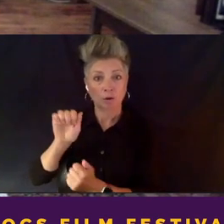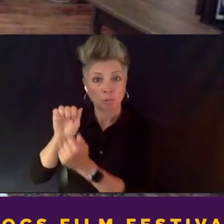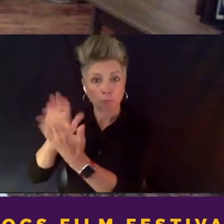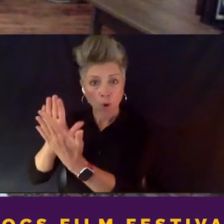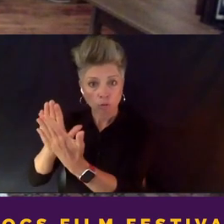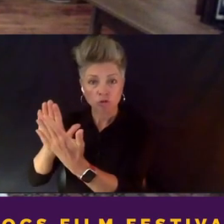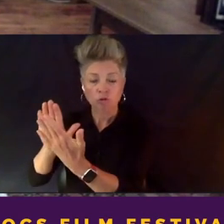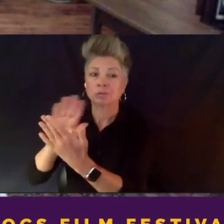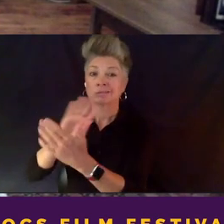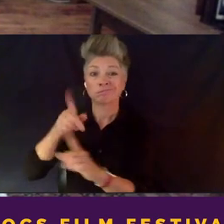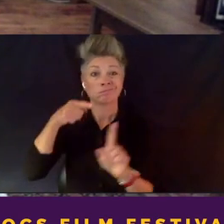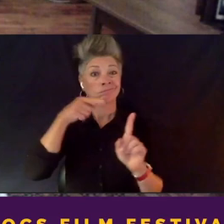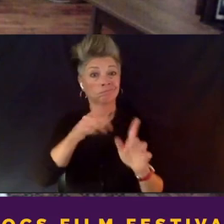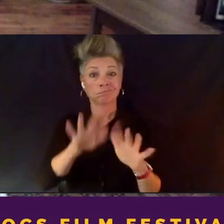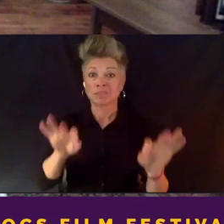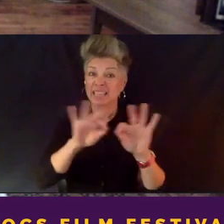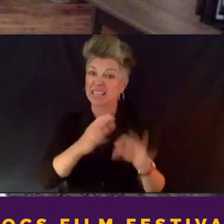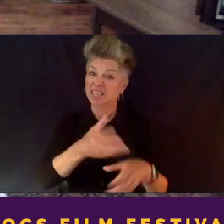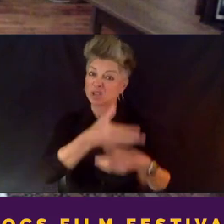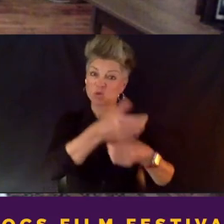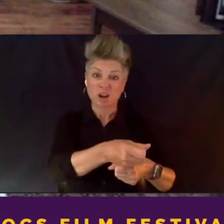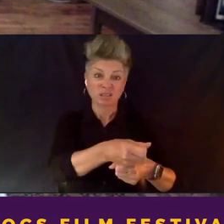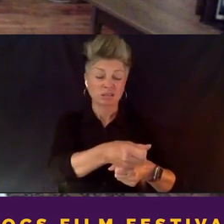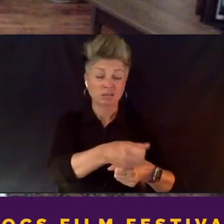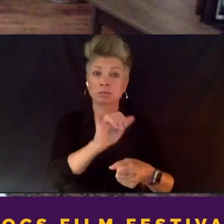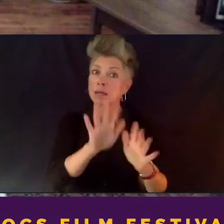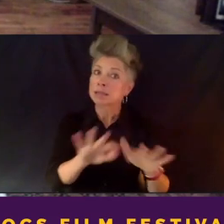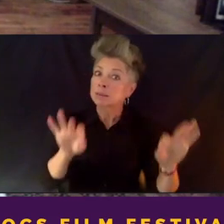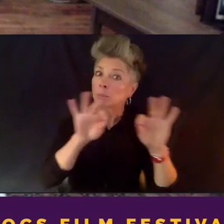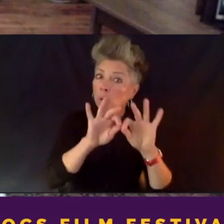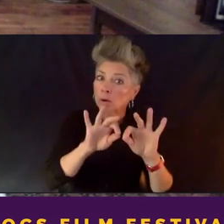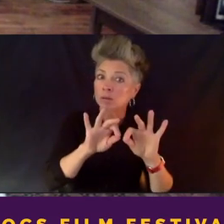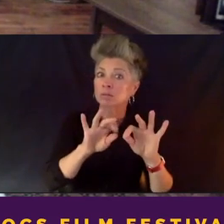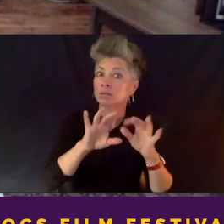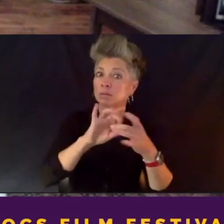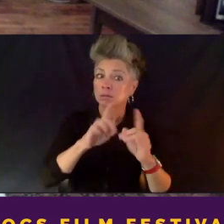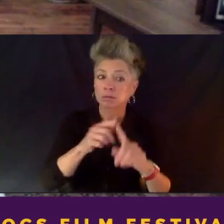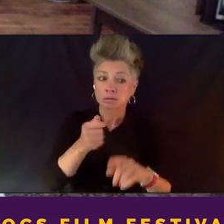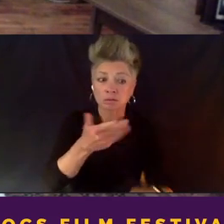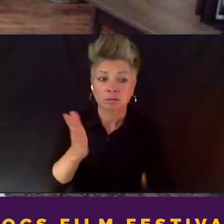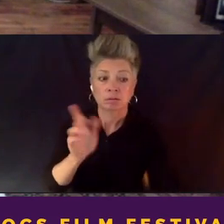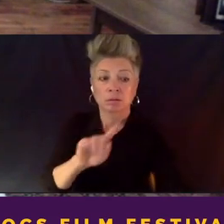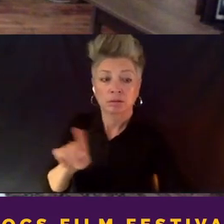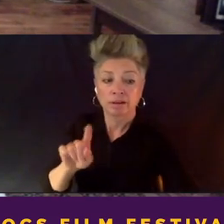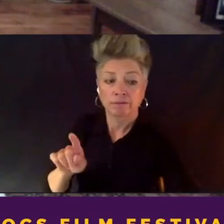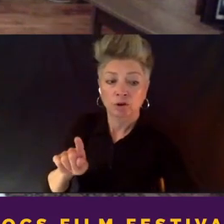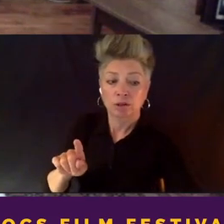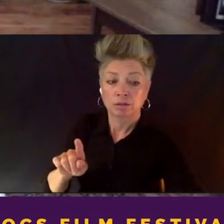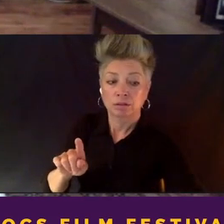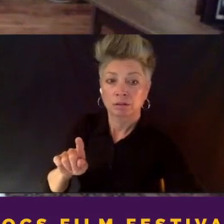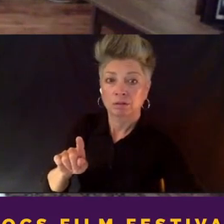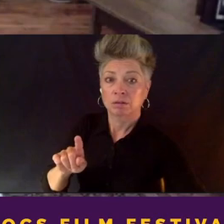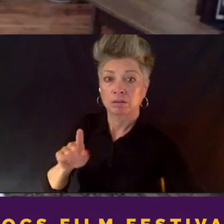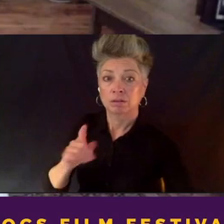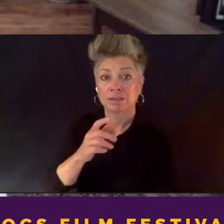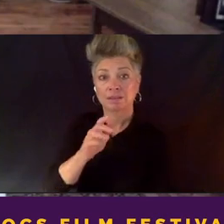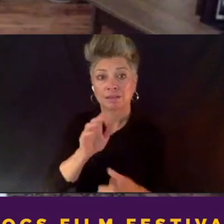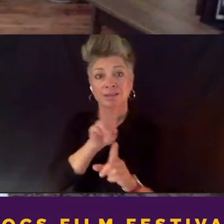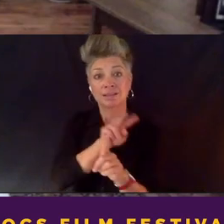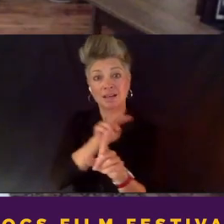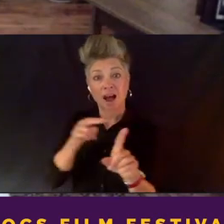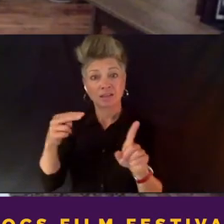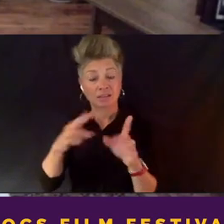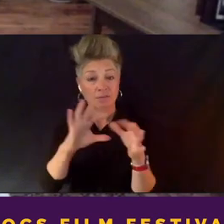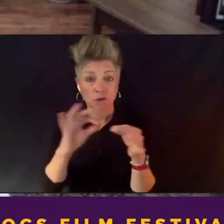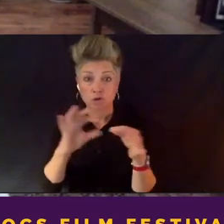presenting multiple sides of the story because, uh, a lot of people want their side of the story to be the story.